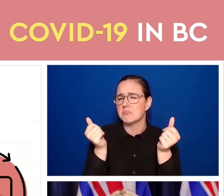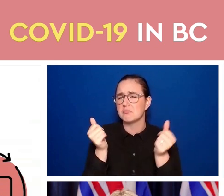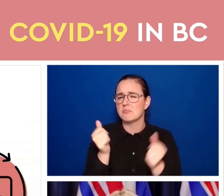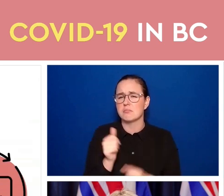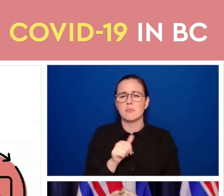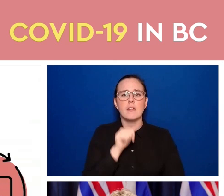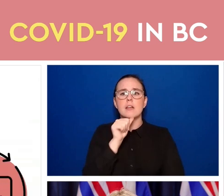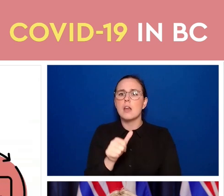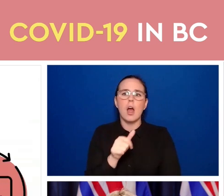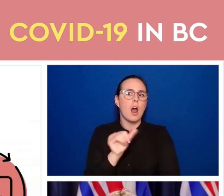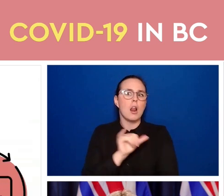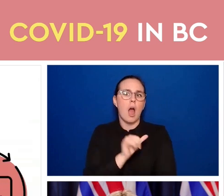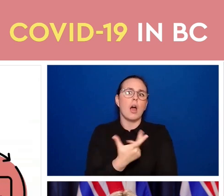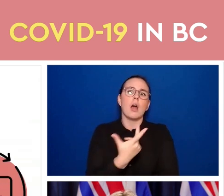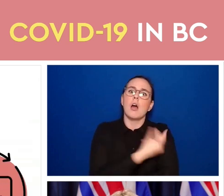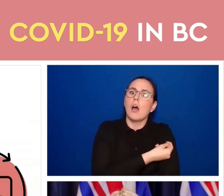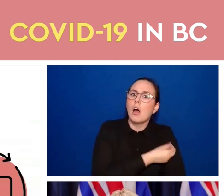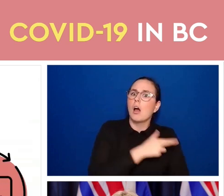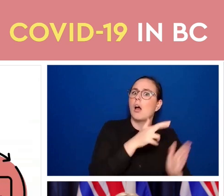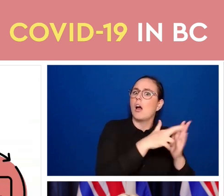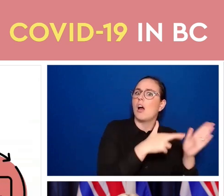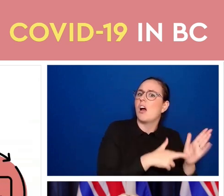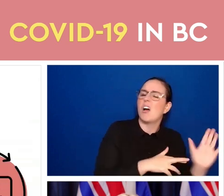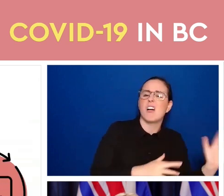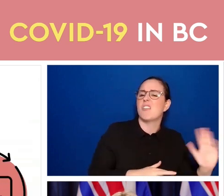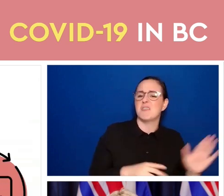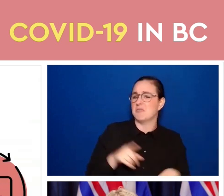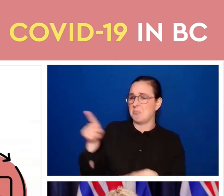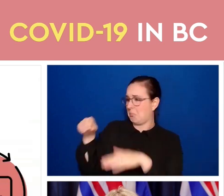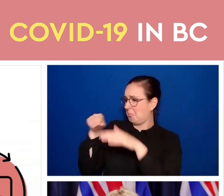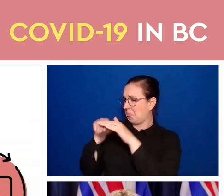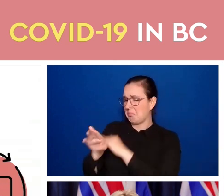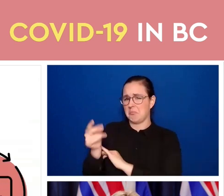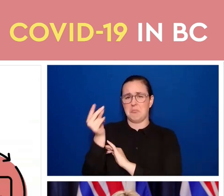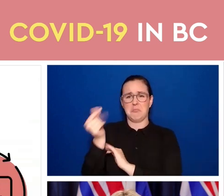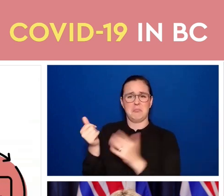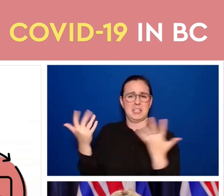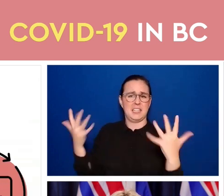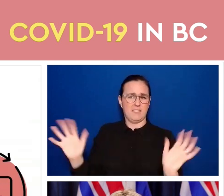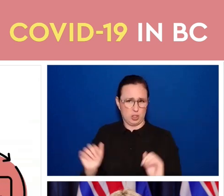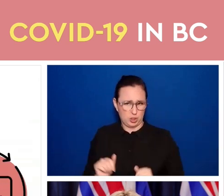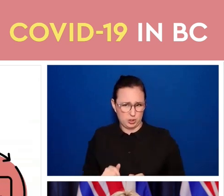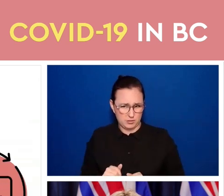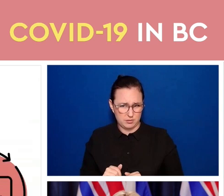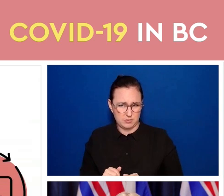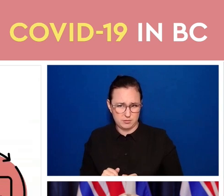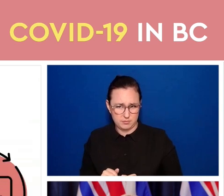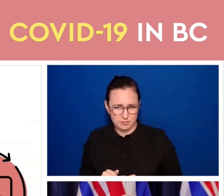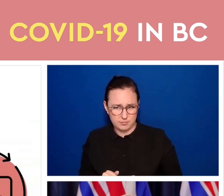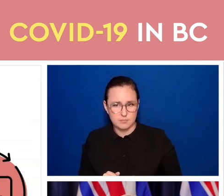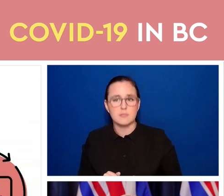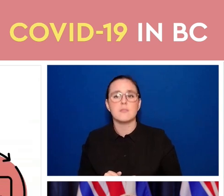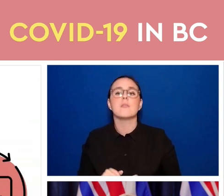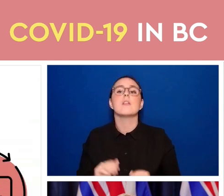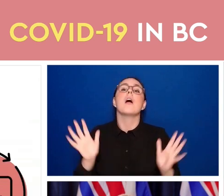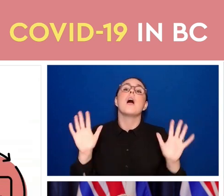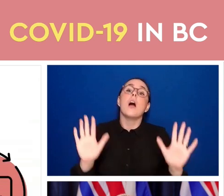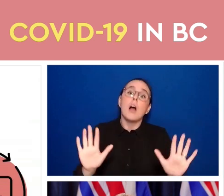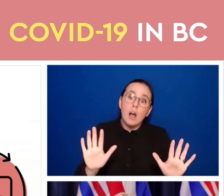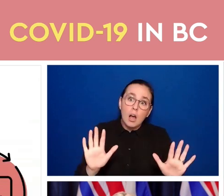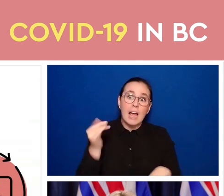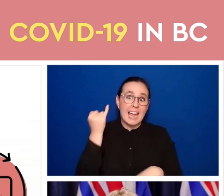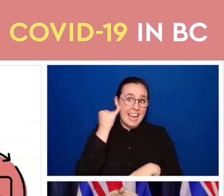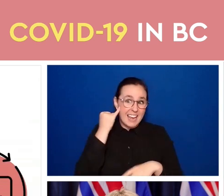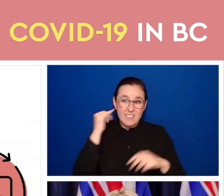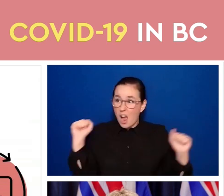access your vaccine card as soon as possible. Realistically, if we get a large number of people who are doing this, it may take several